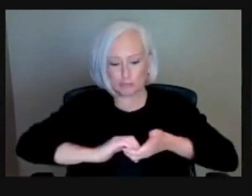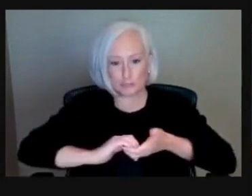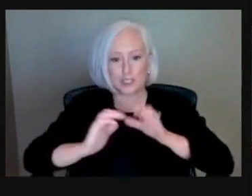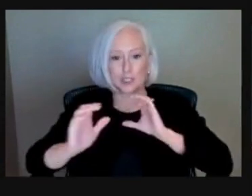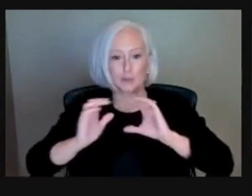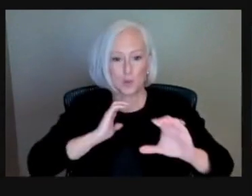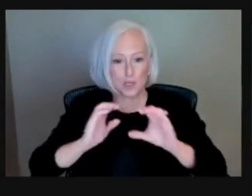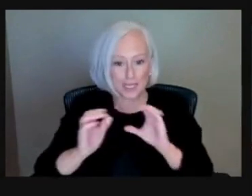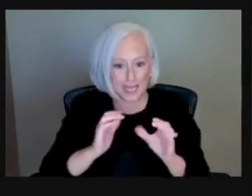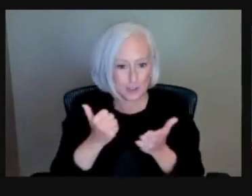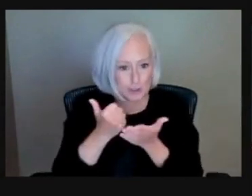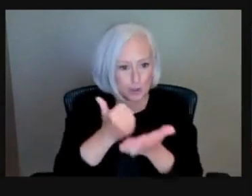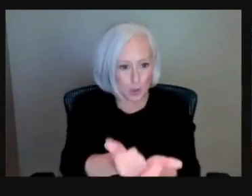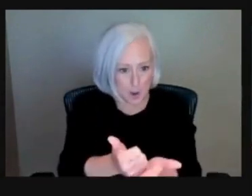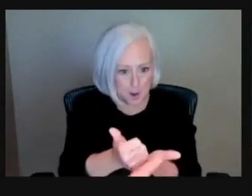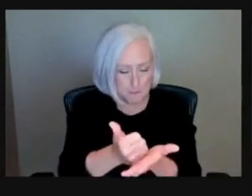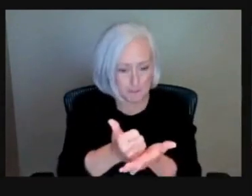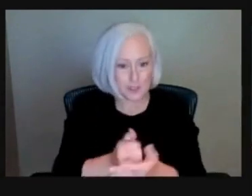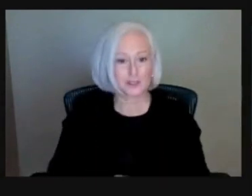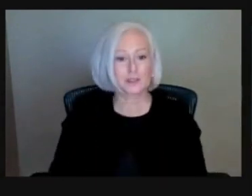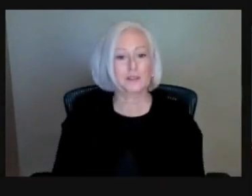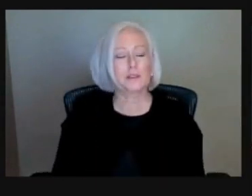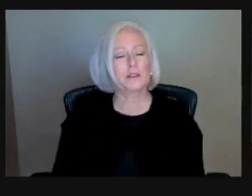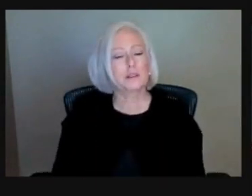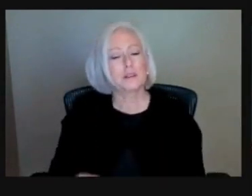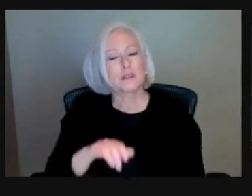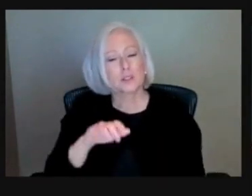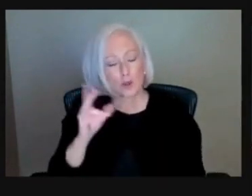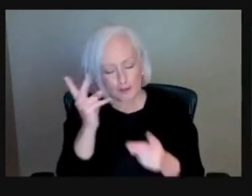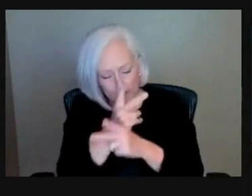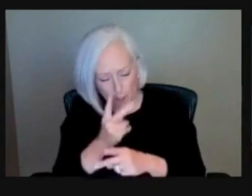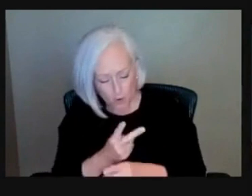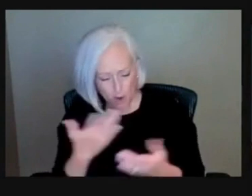way that we can help you guys to to figure out what your options are.